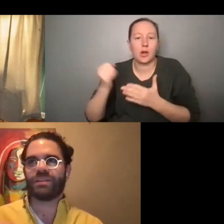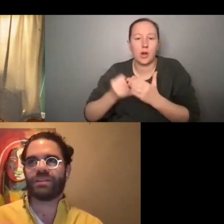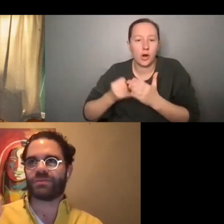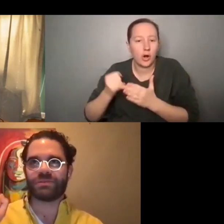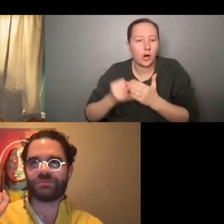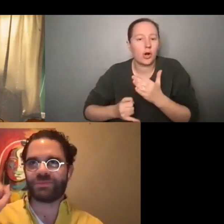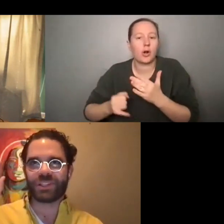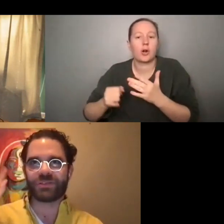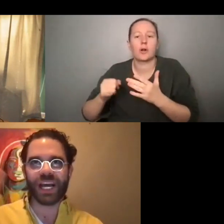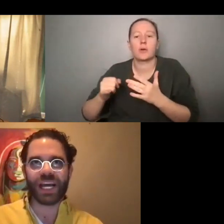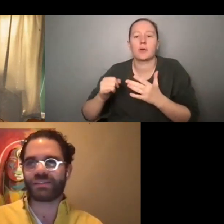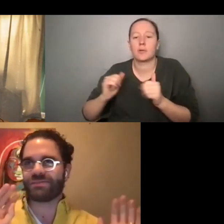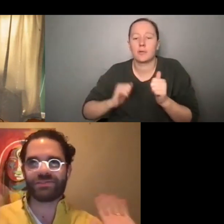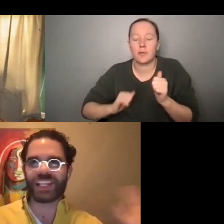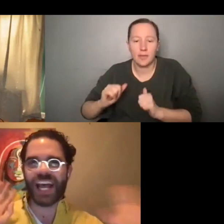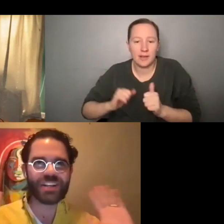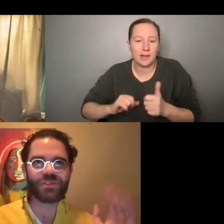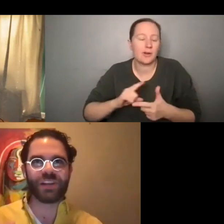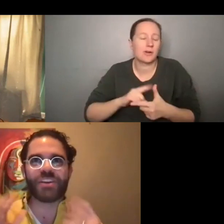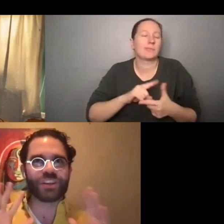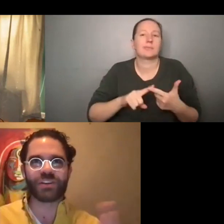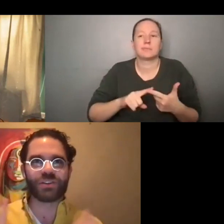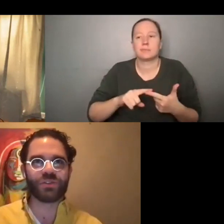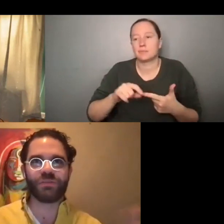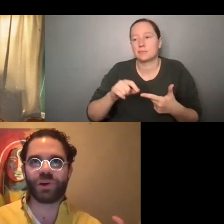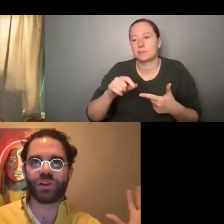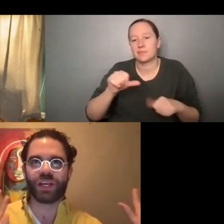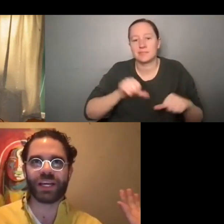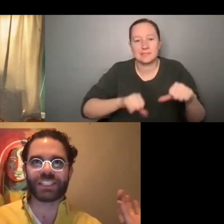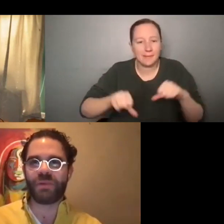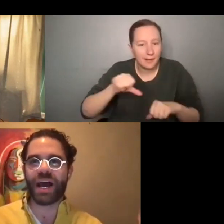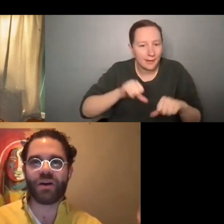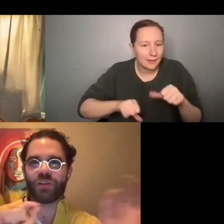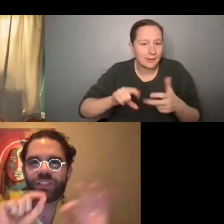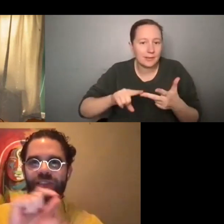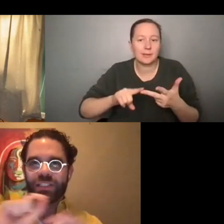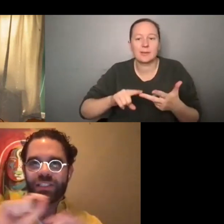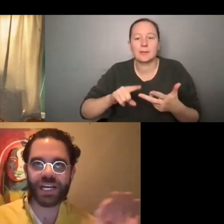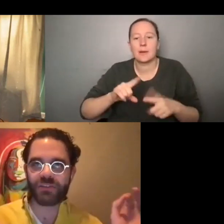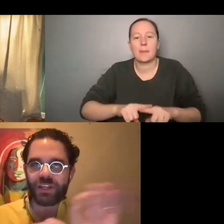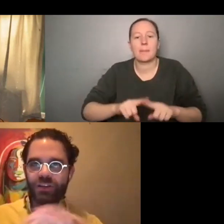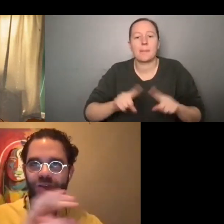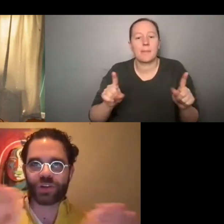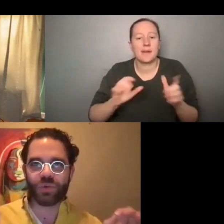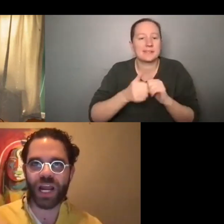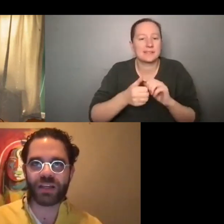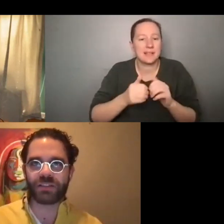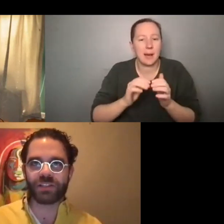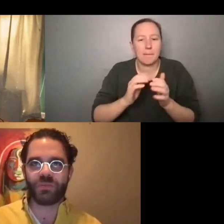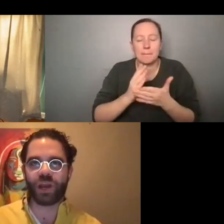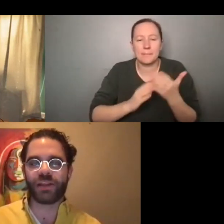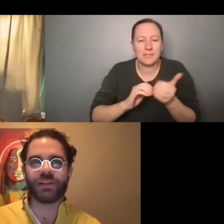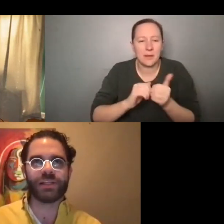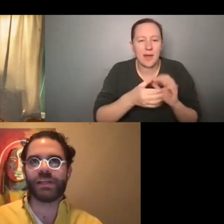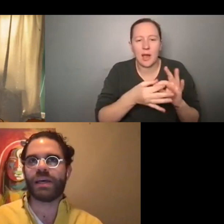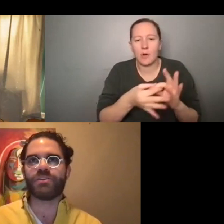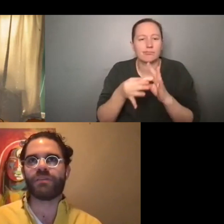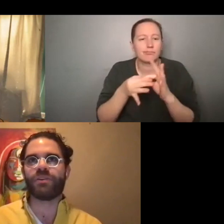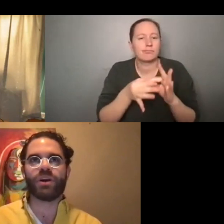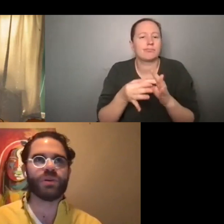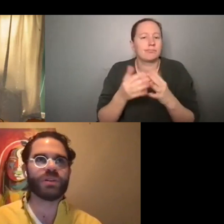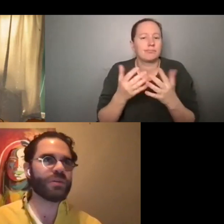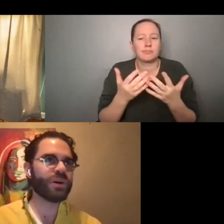you know, you know, science, science driven, educational driven, but somehow all these things kind of intertwine in some way.